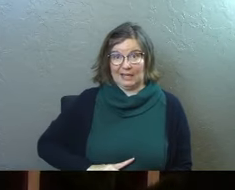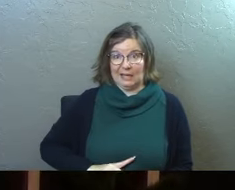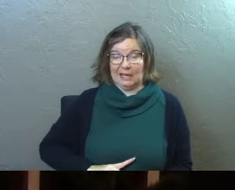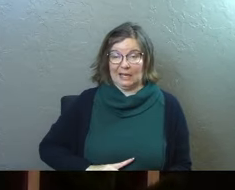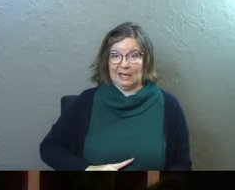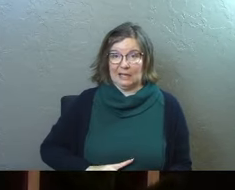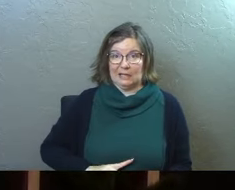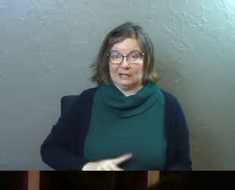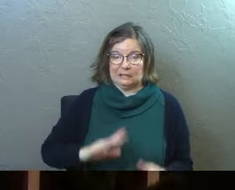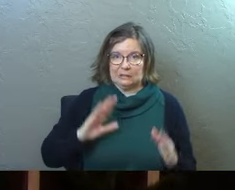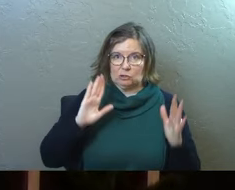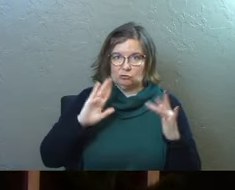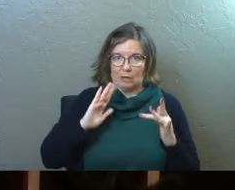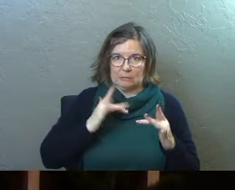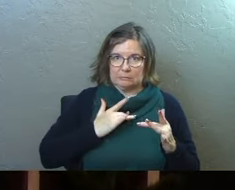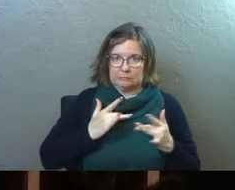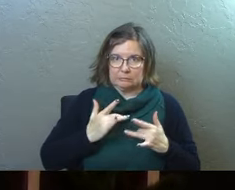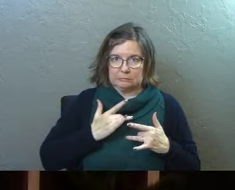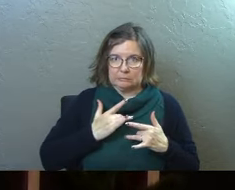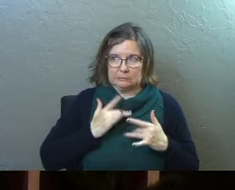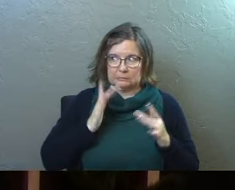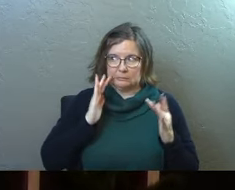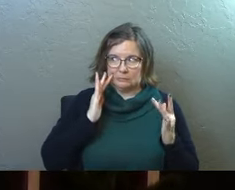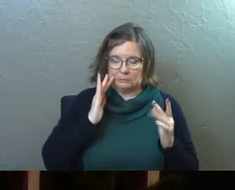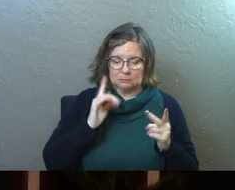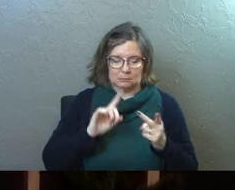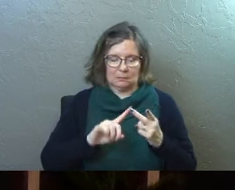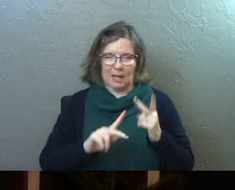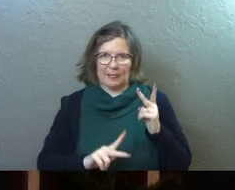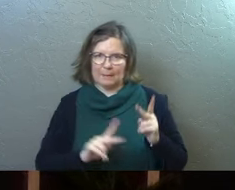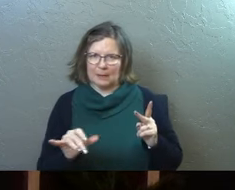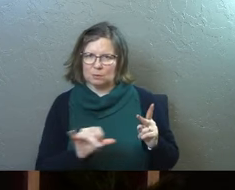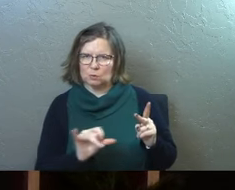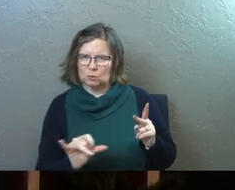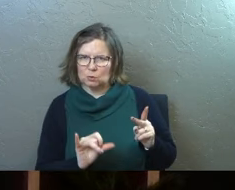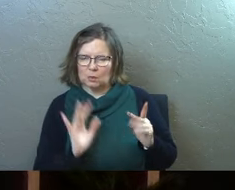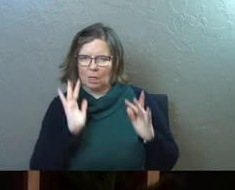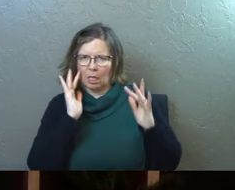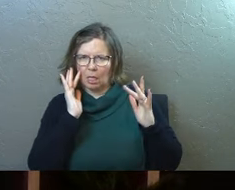and the people are troubled. Why are they troubled?